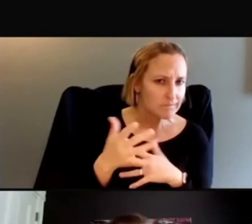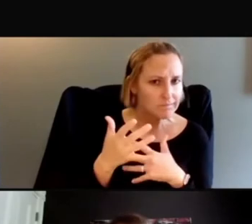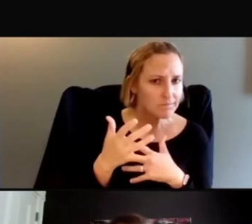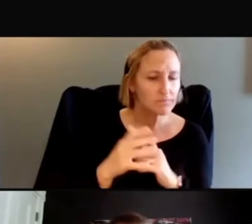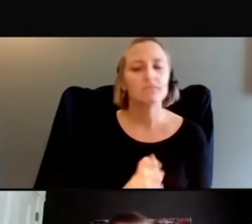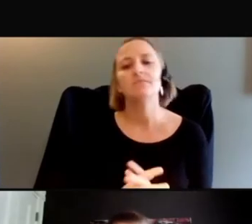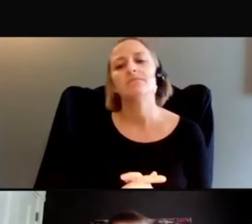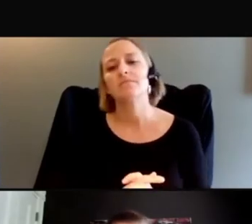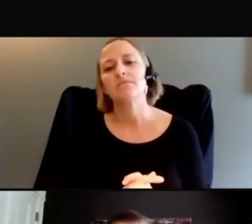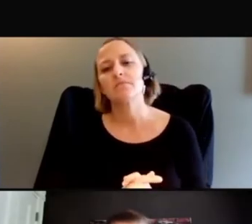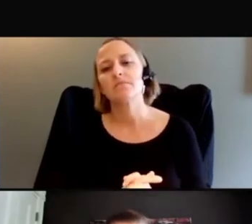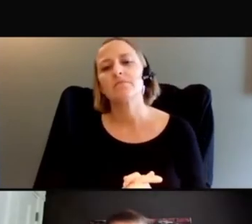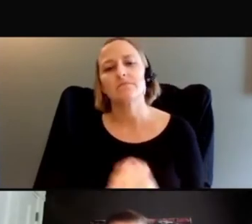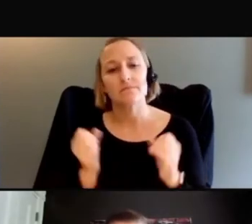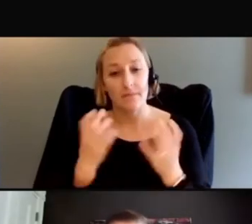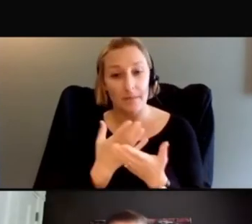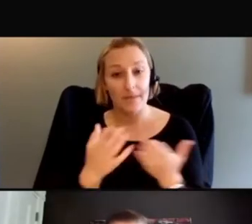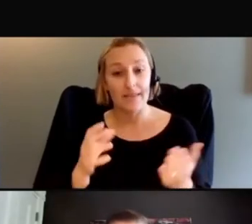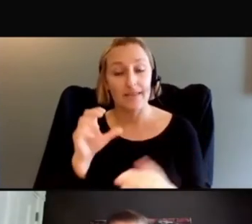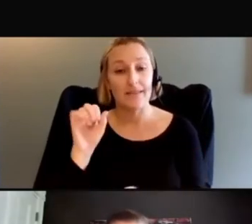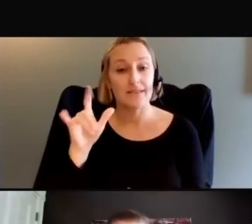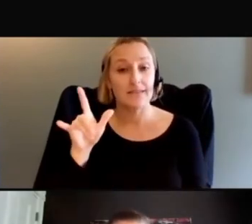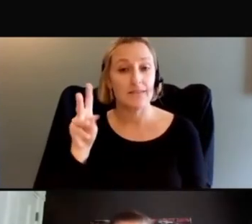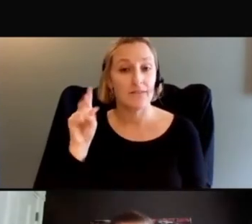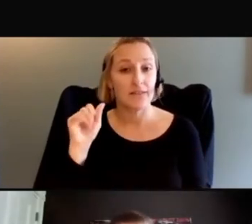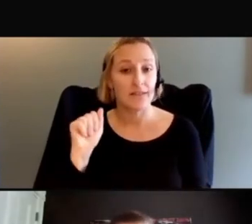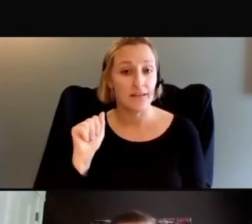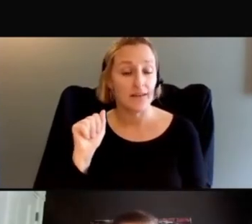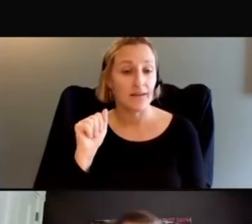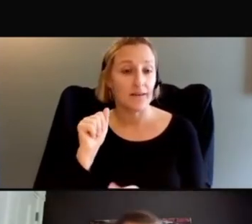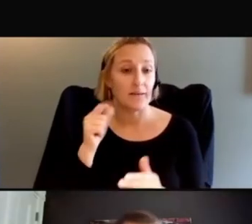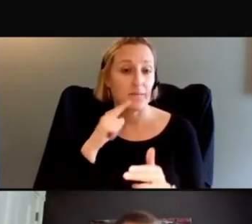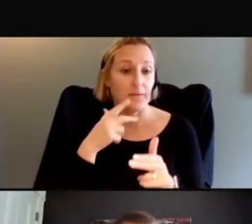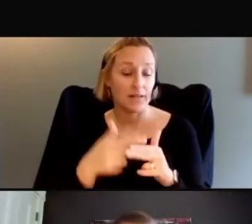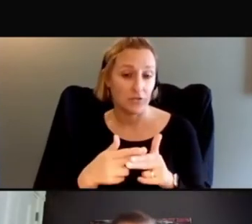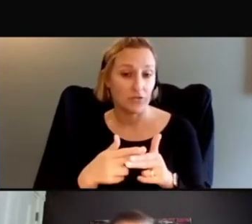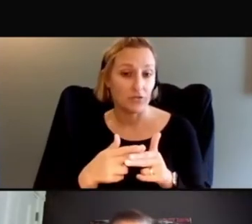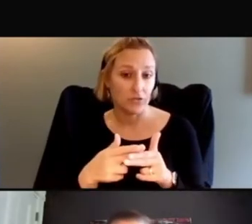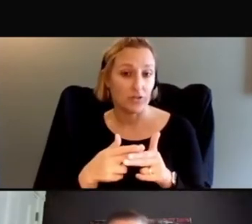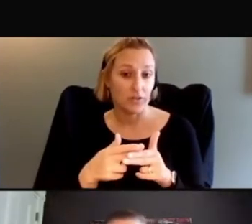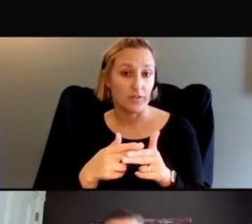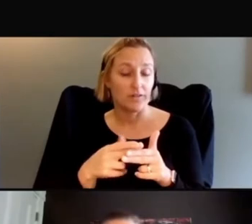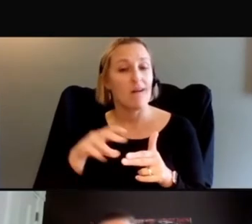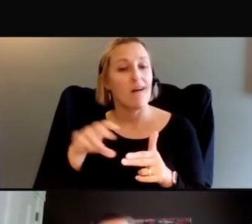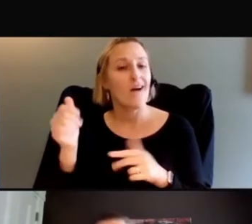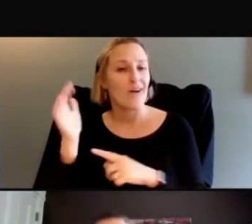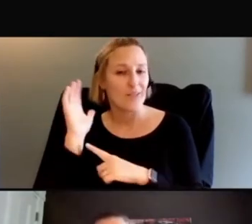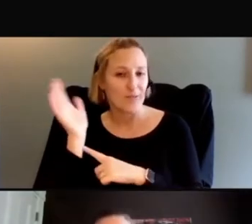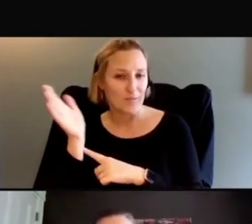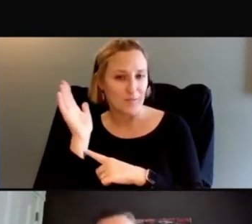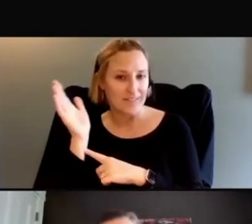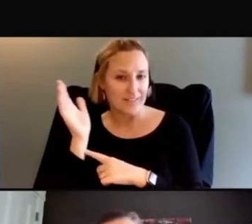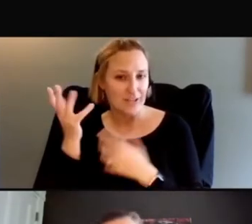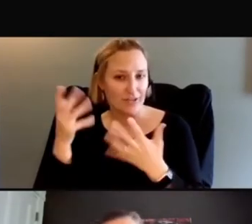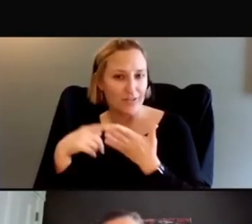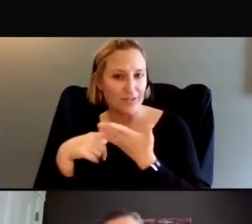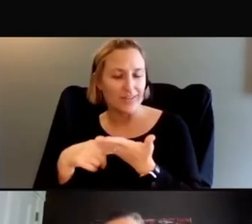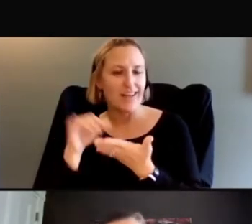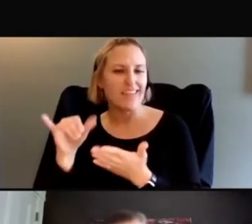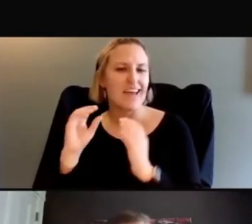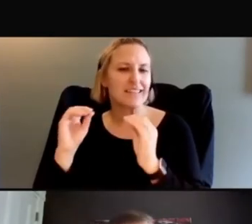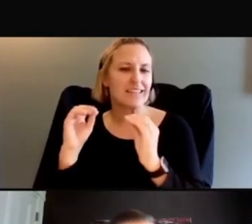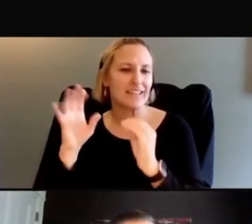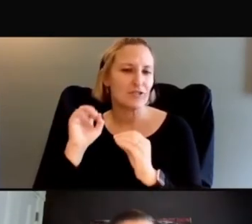So a lot of the things that Sylvia mentioned have been also discussed in other presentations like the teach back.